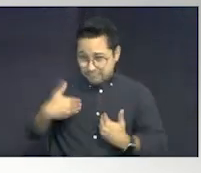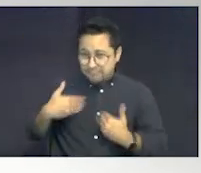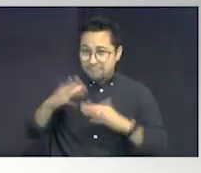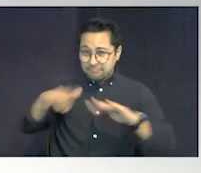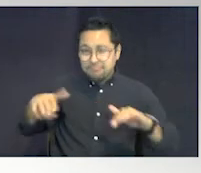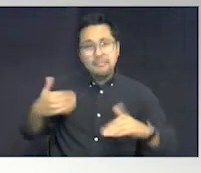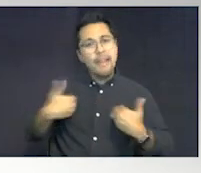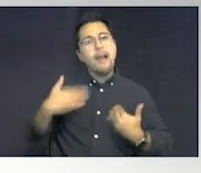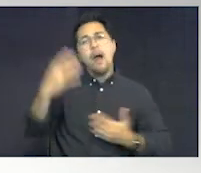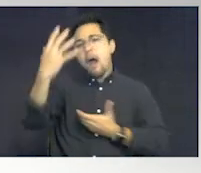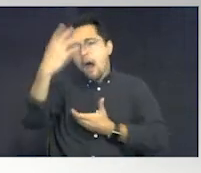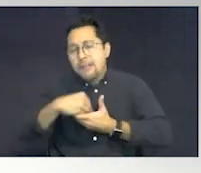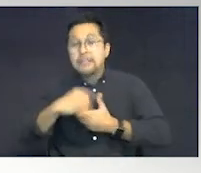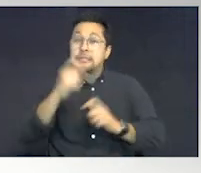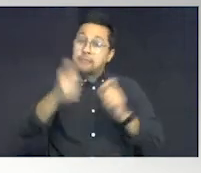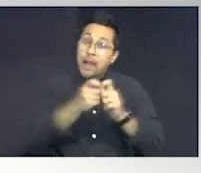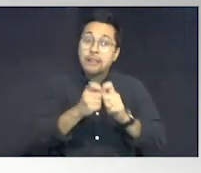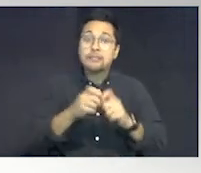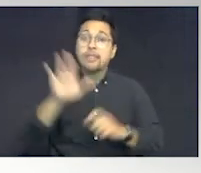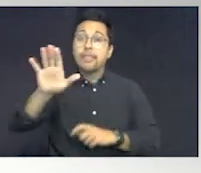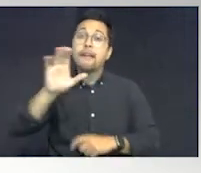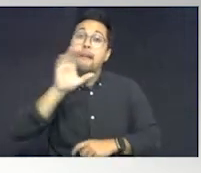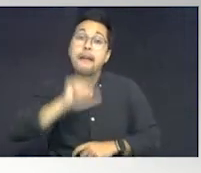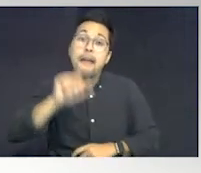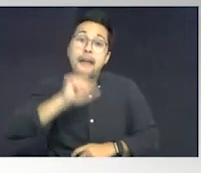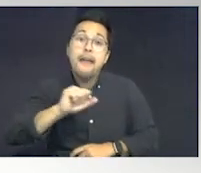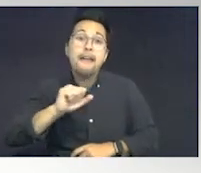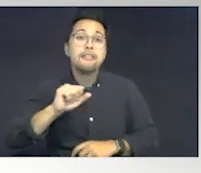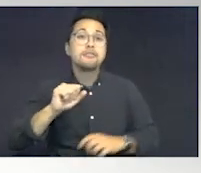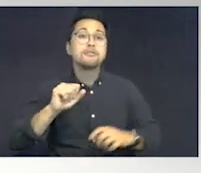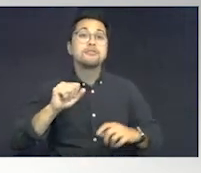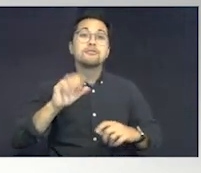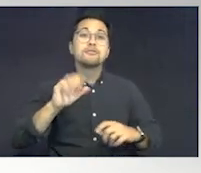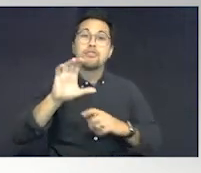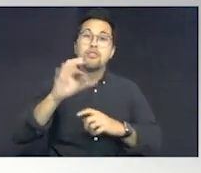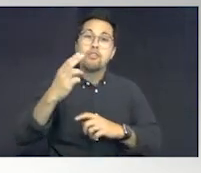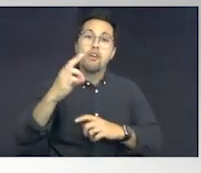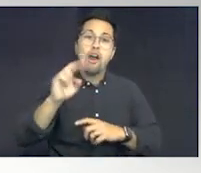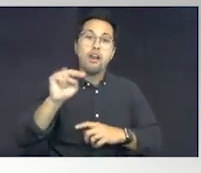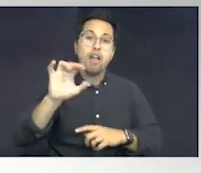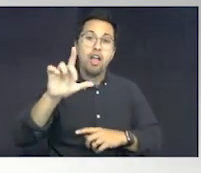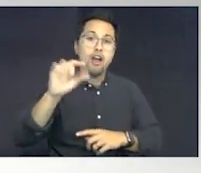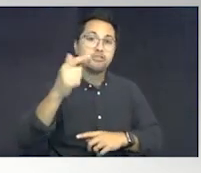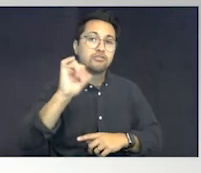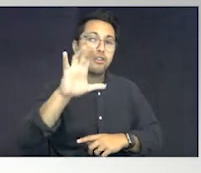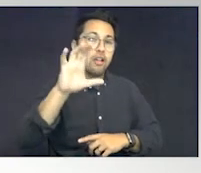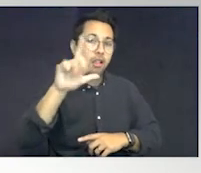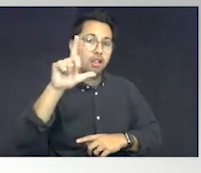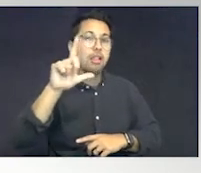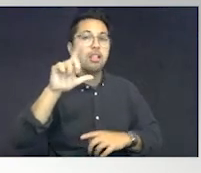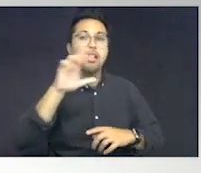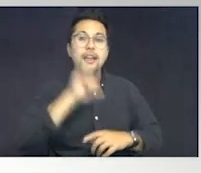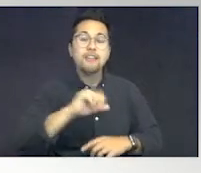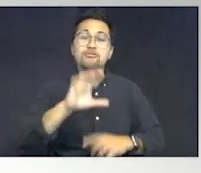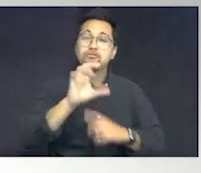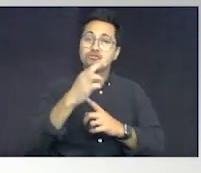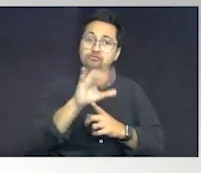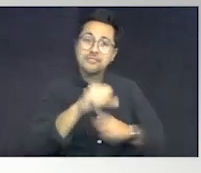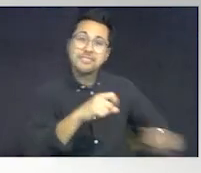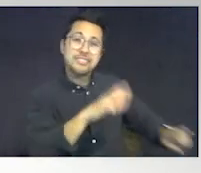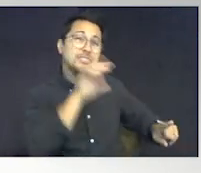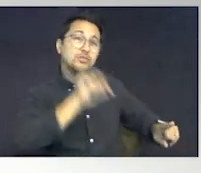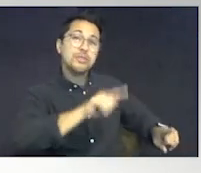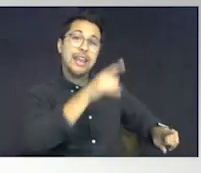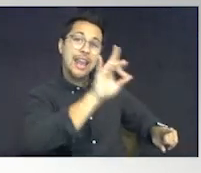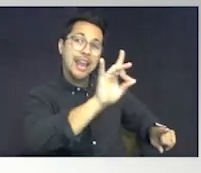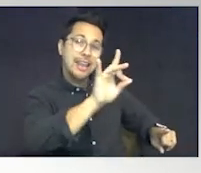Especially the chronological age versus the cognitive age. Chronological age is Christopher. Christopher is 28